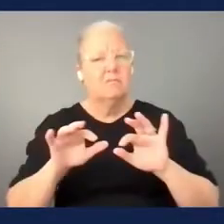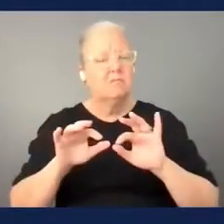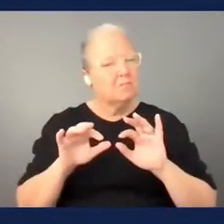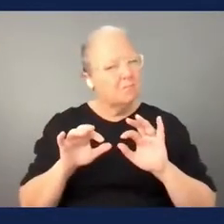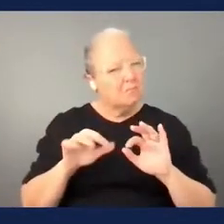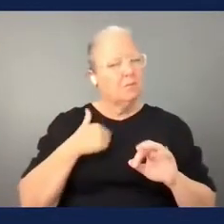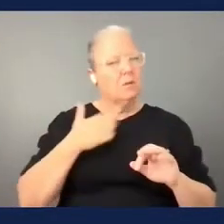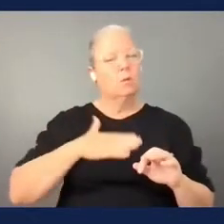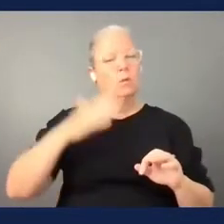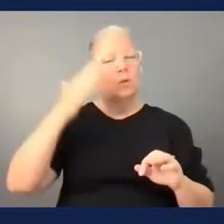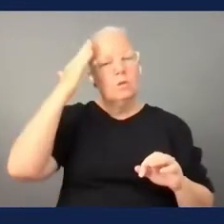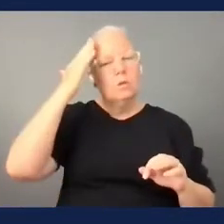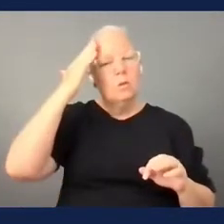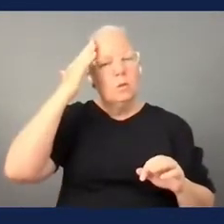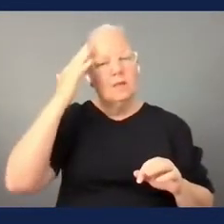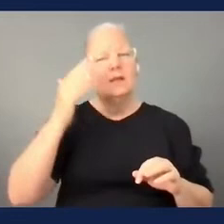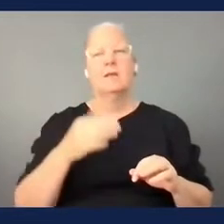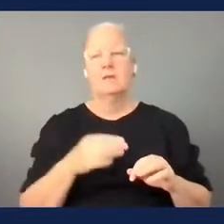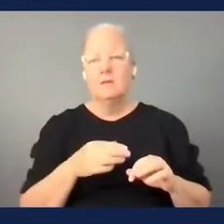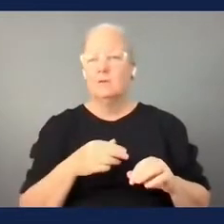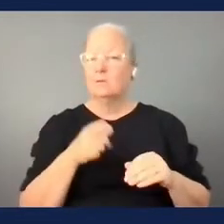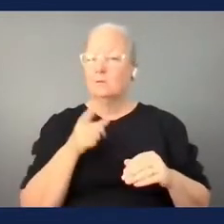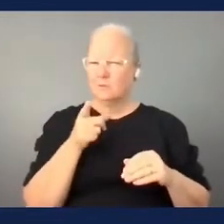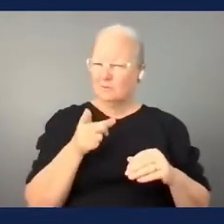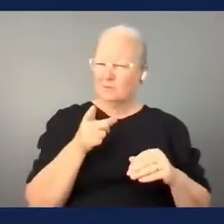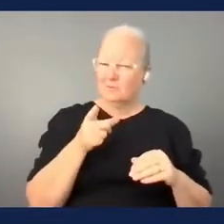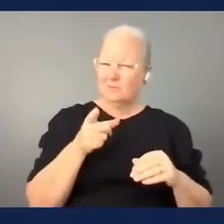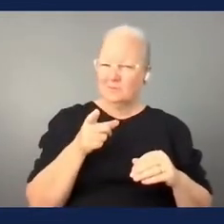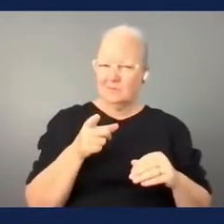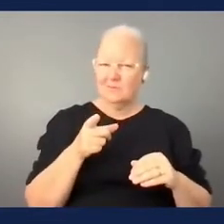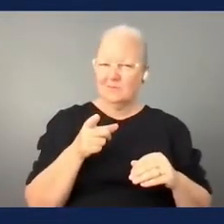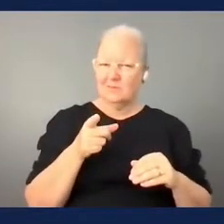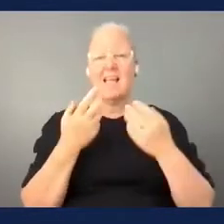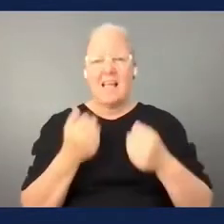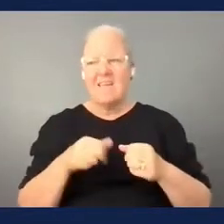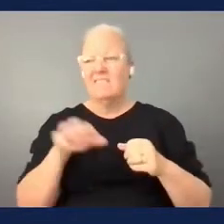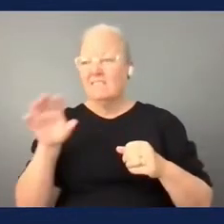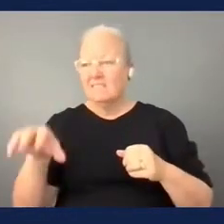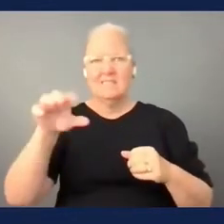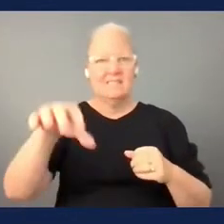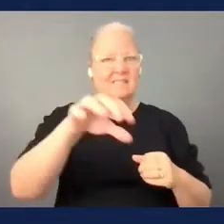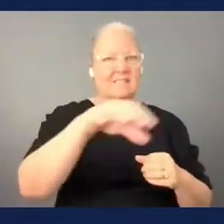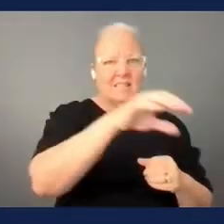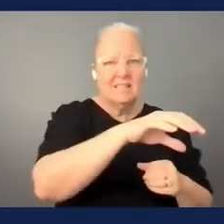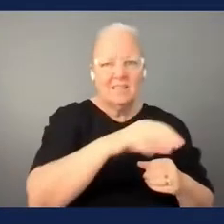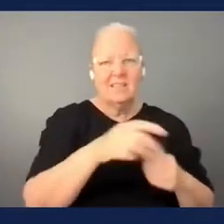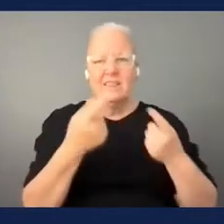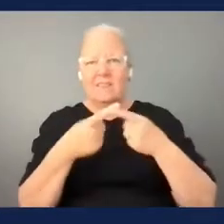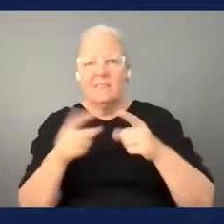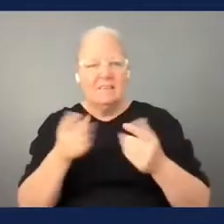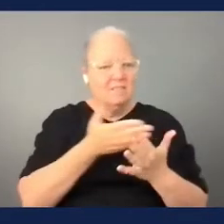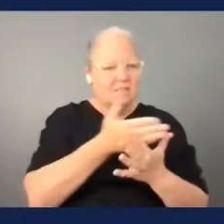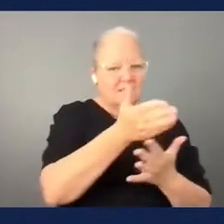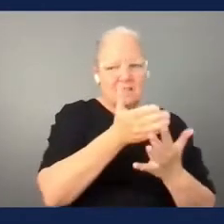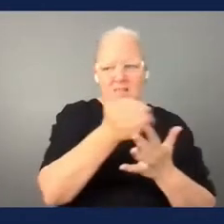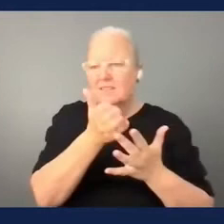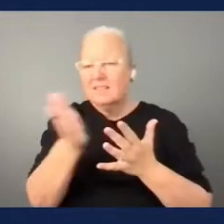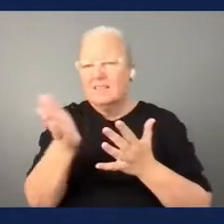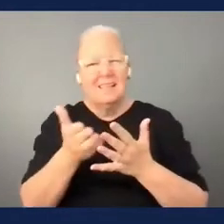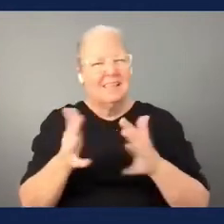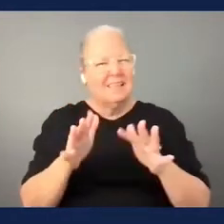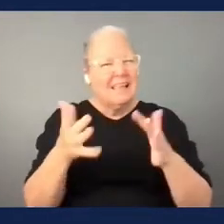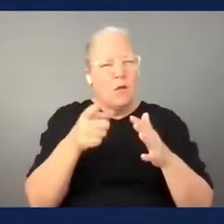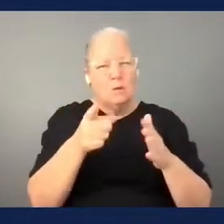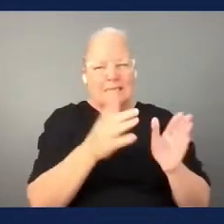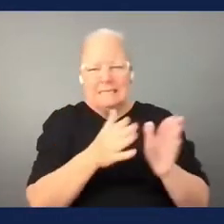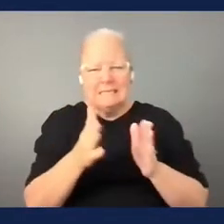put together this multi-stakeholder multi-sector partnership what is the key i dare say